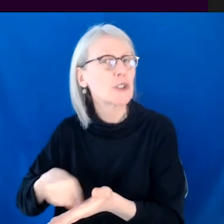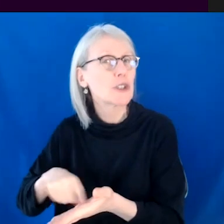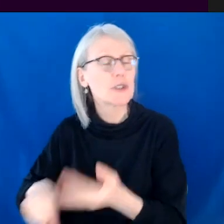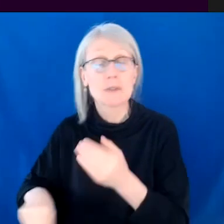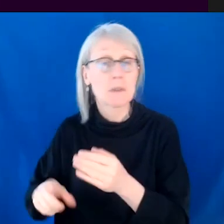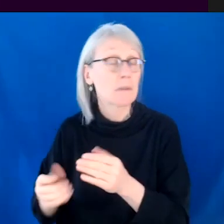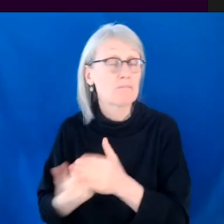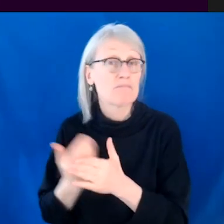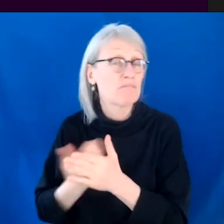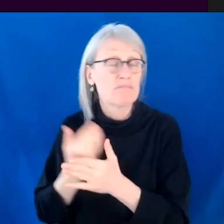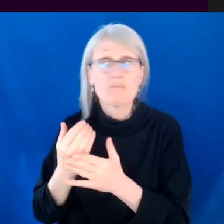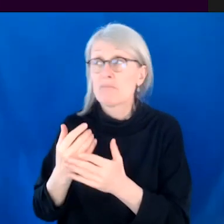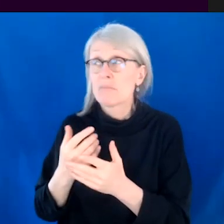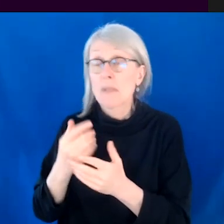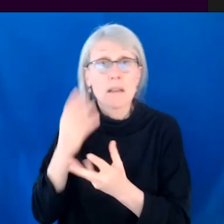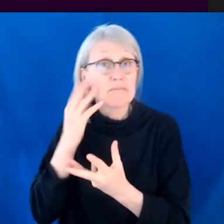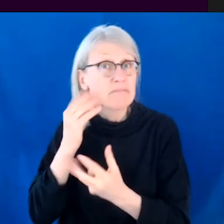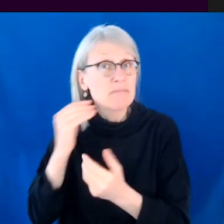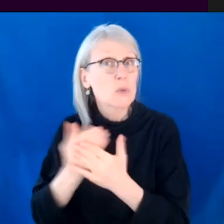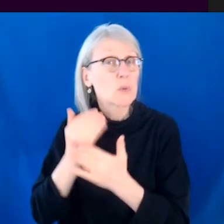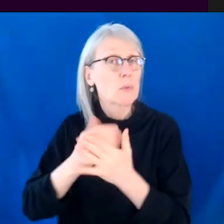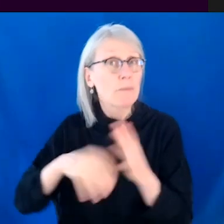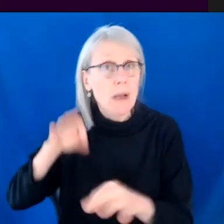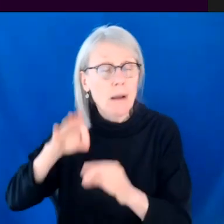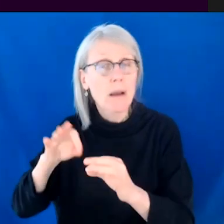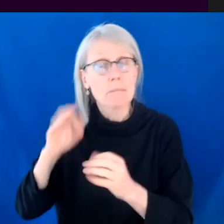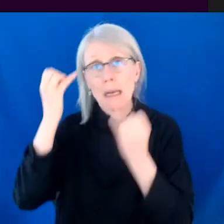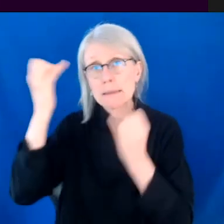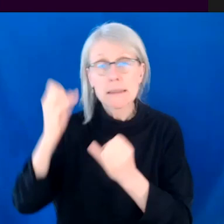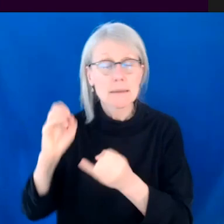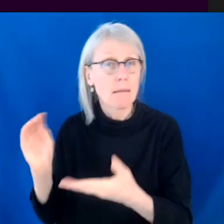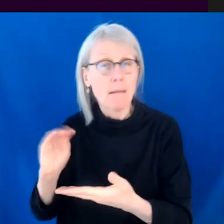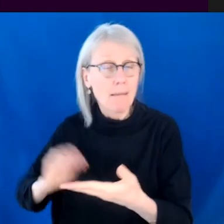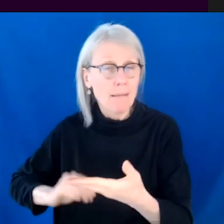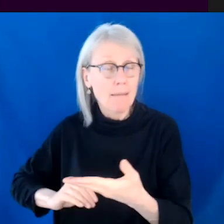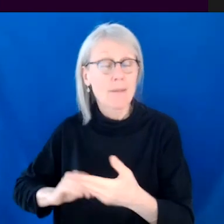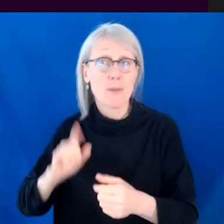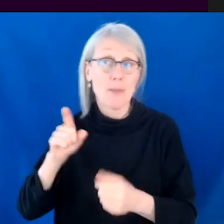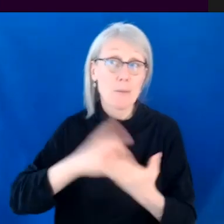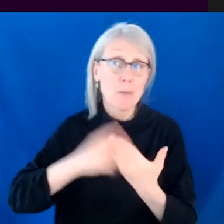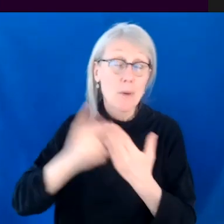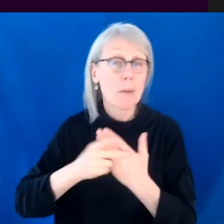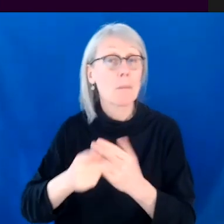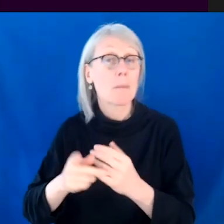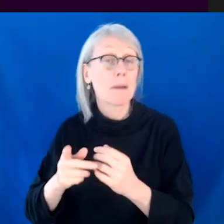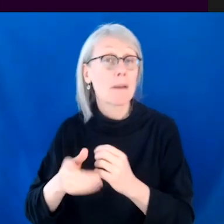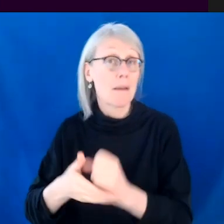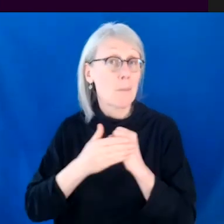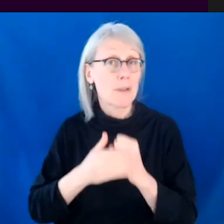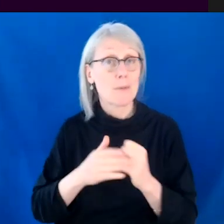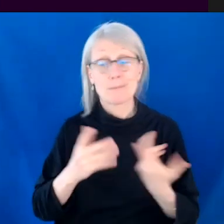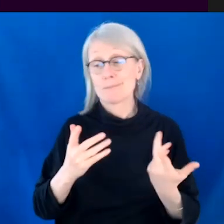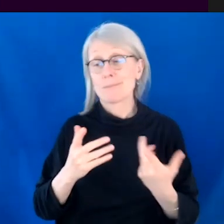ideas. And then I find a way to force myself to be accountable. So that's either that program or maybe going on a writer's retreat with my friends